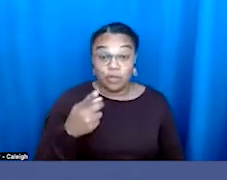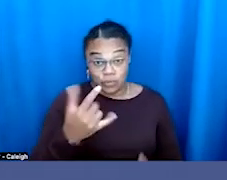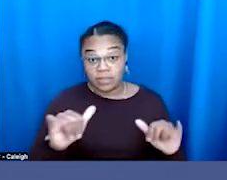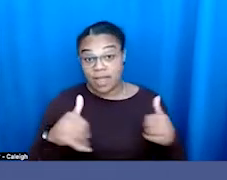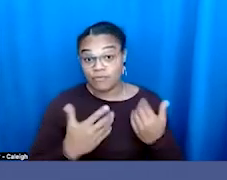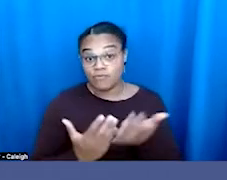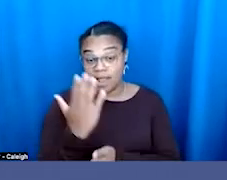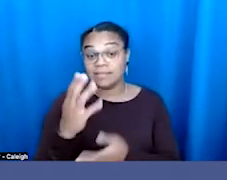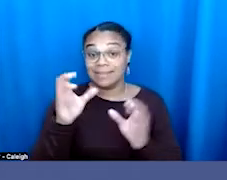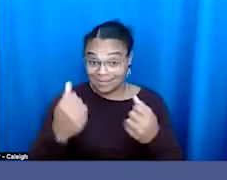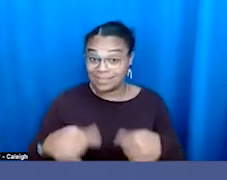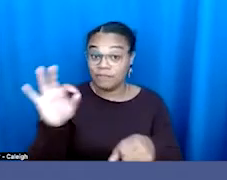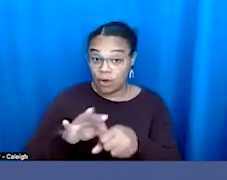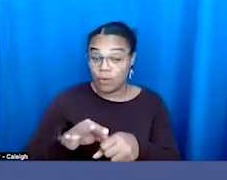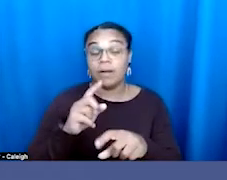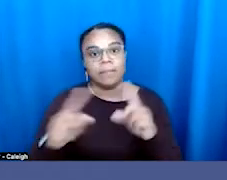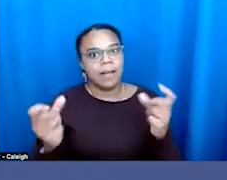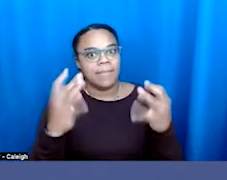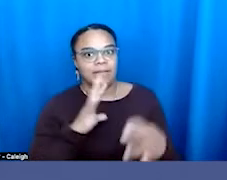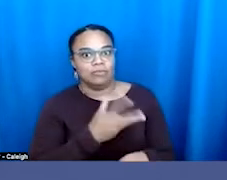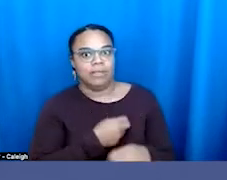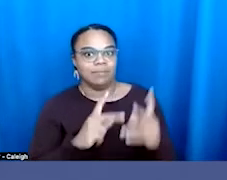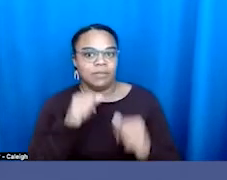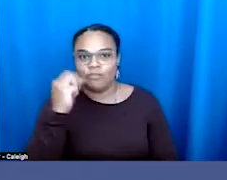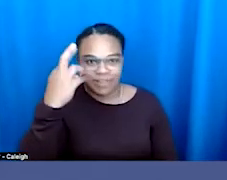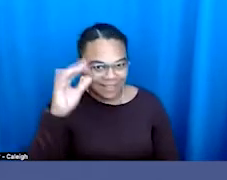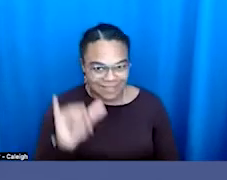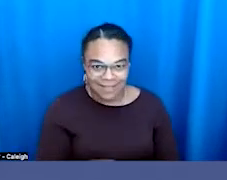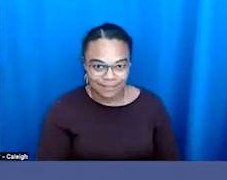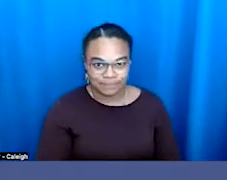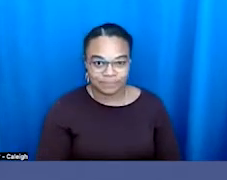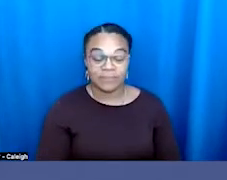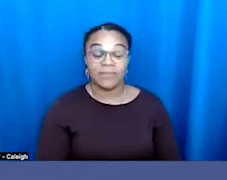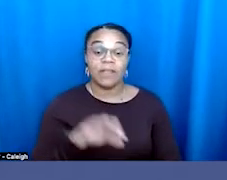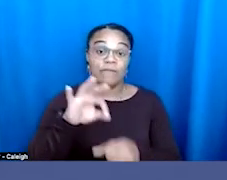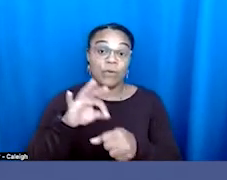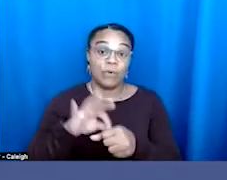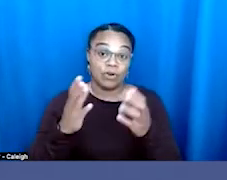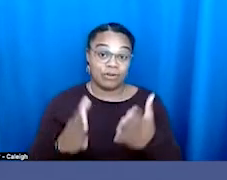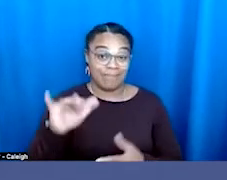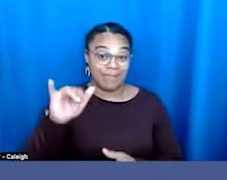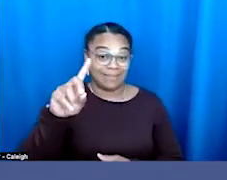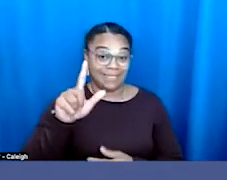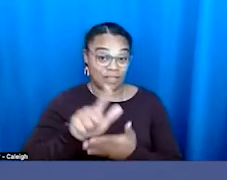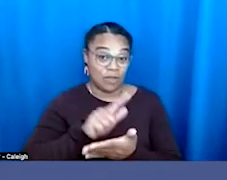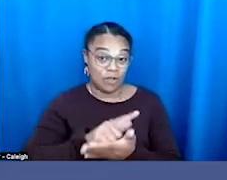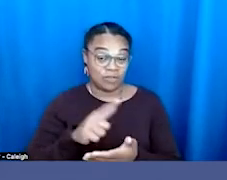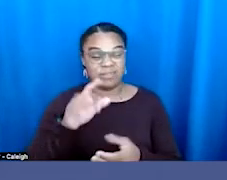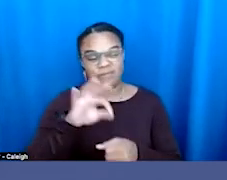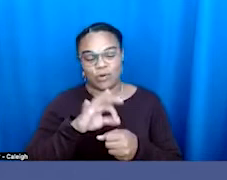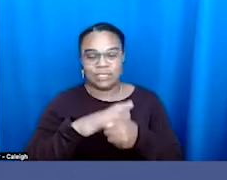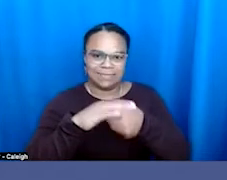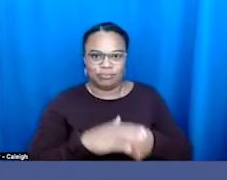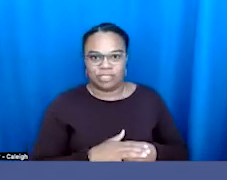trans people don't know that. Um, the harm of voter ID laws is, or voter suppression bills